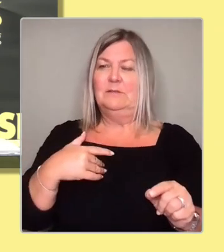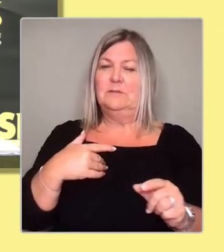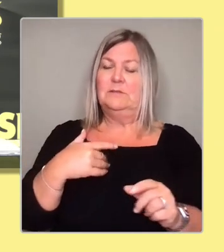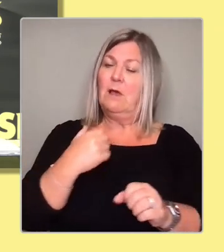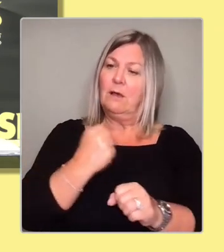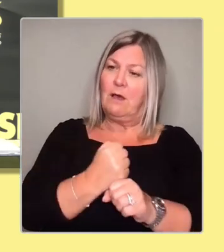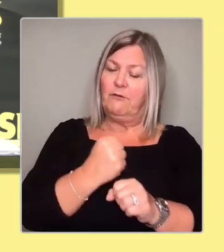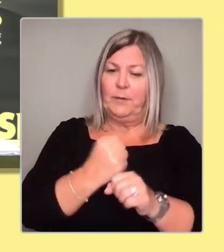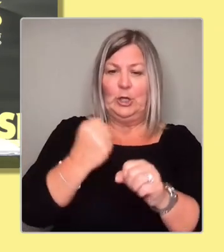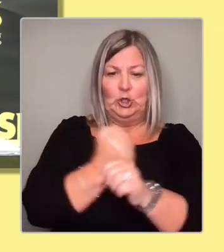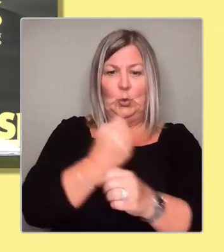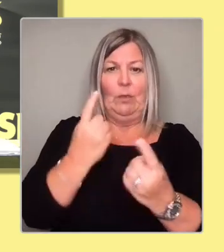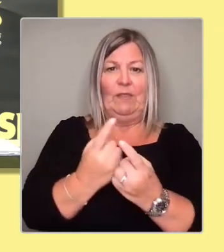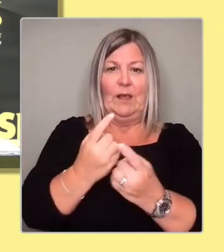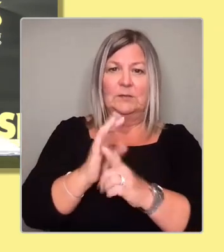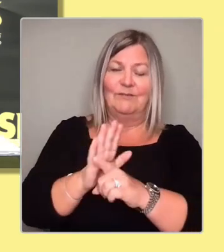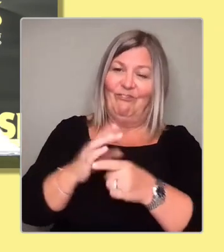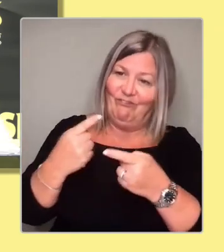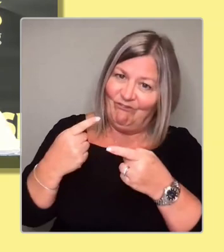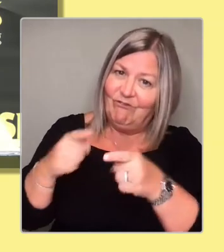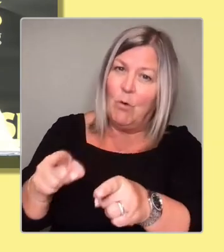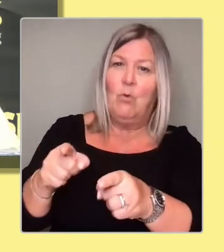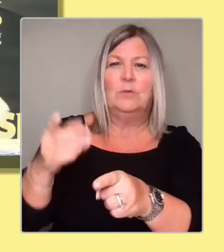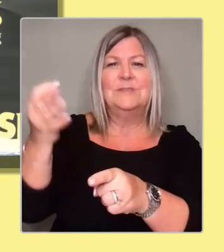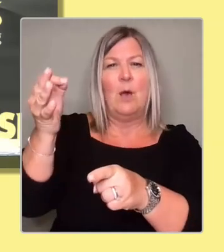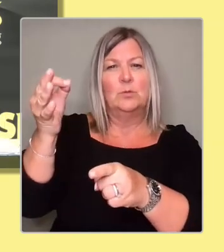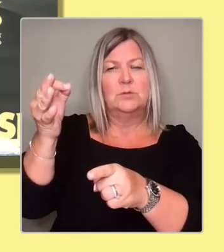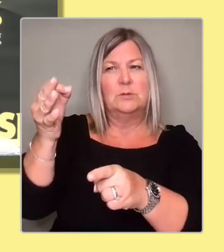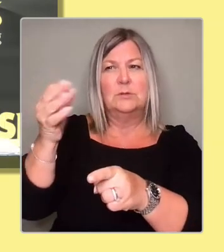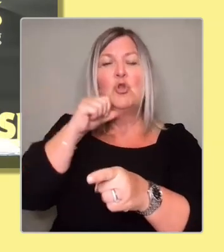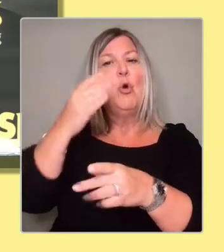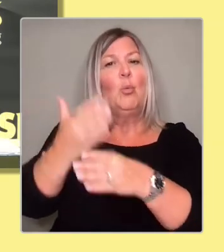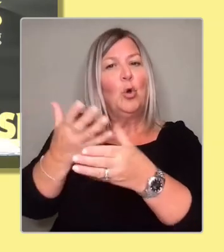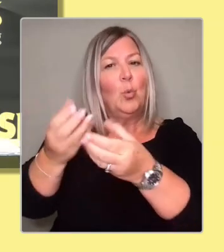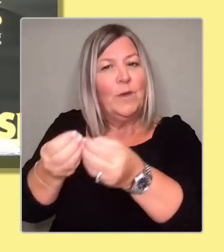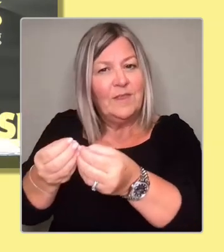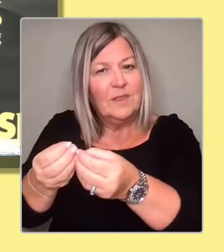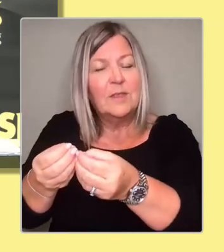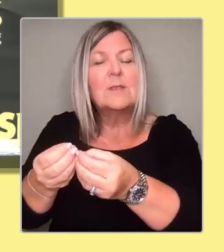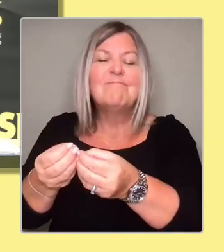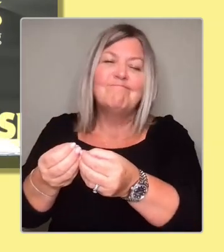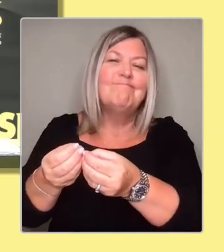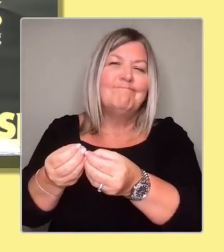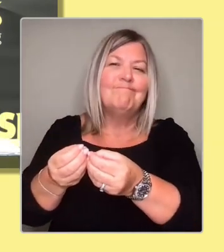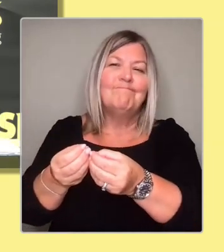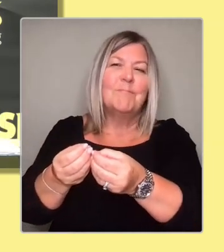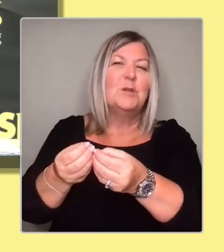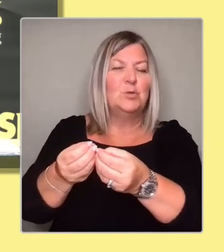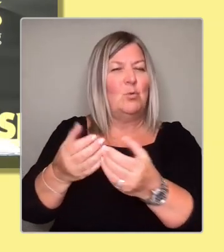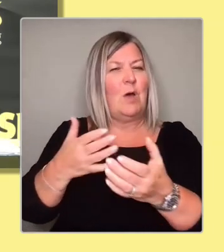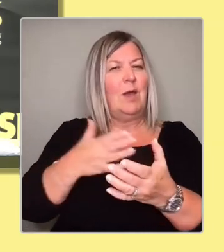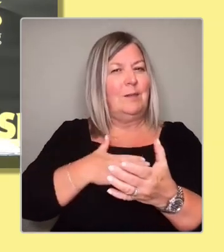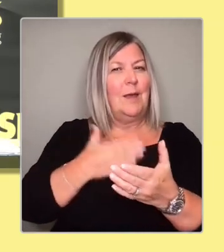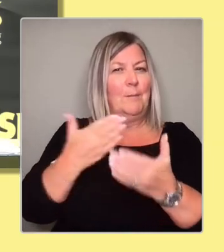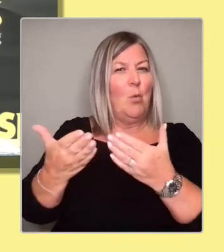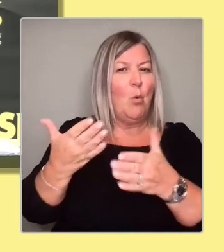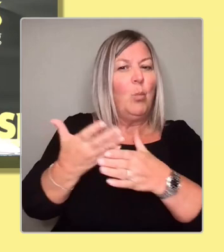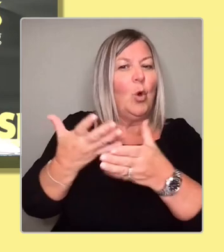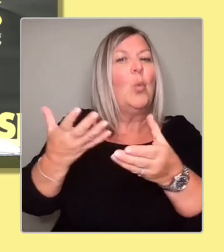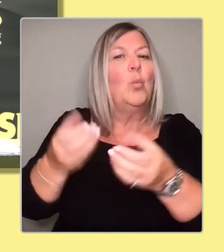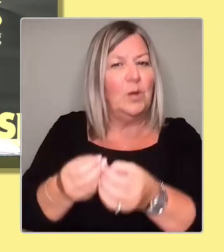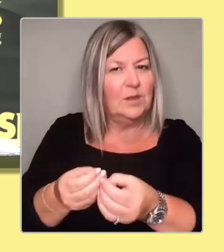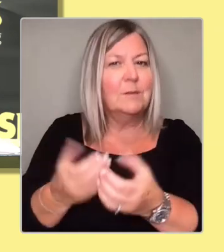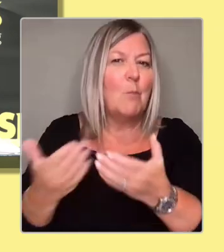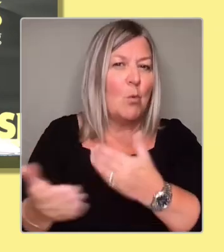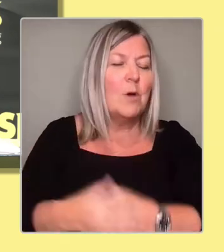than working with them. So I think I would like to see us going more in that direction. So there's a number of things that we could do, we could look at alternatives to